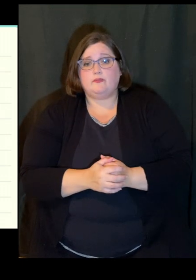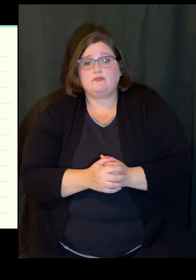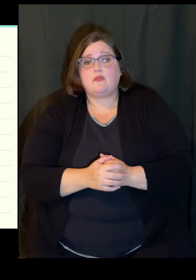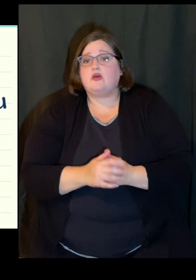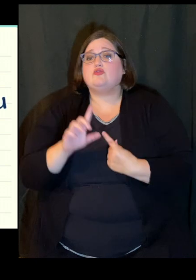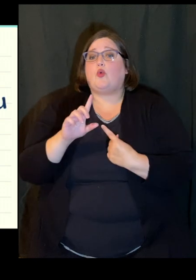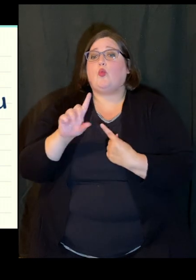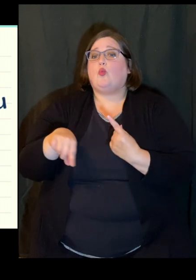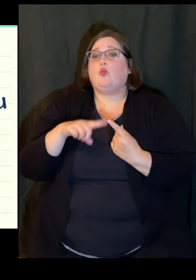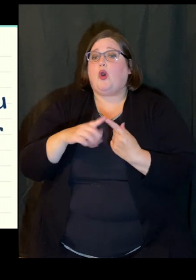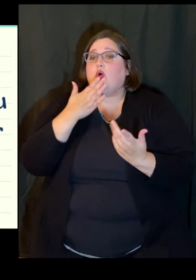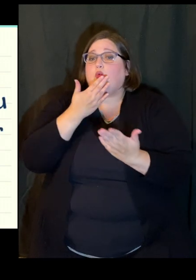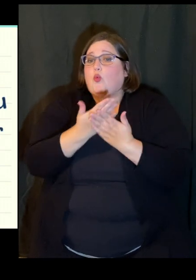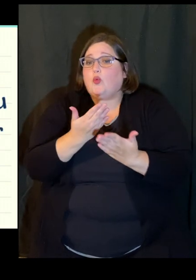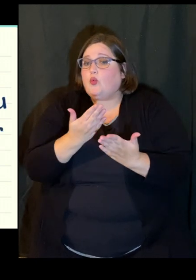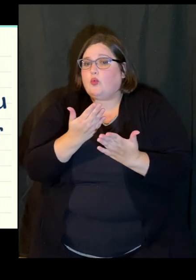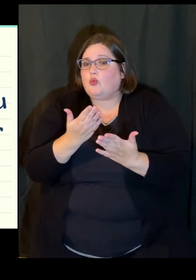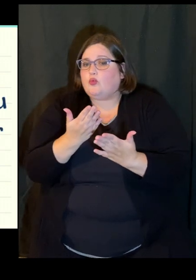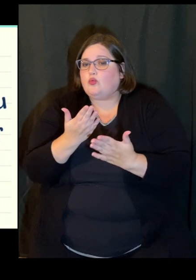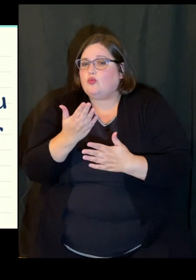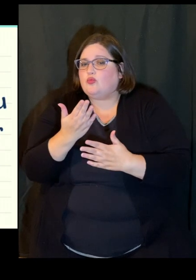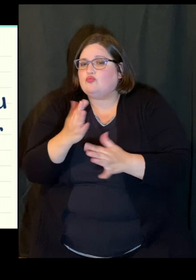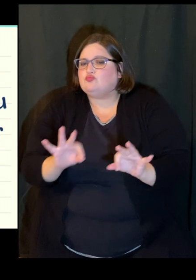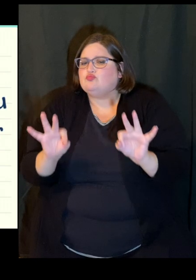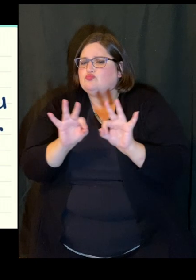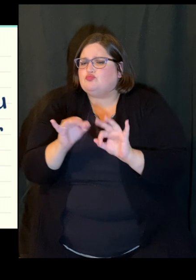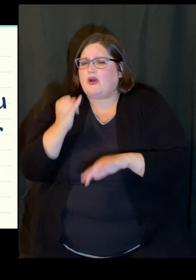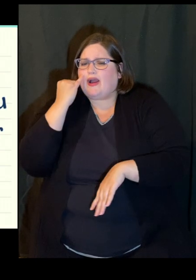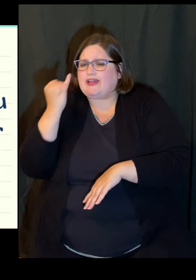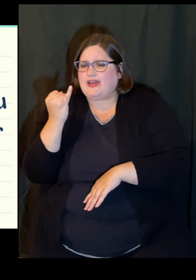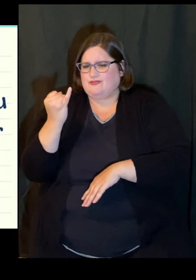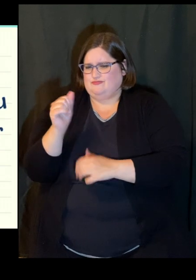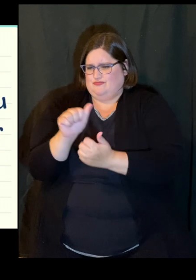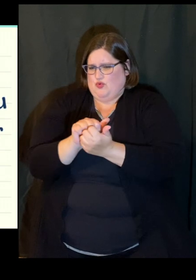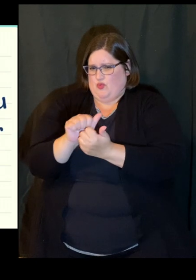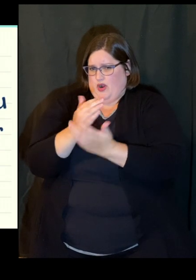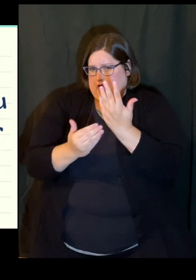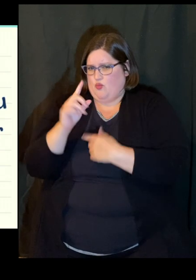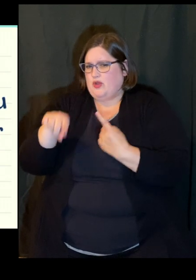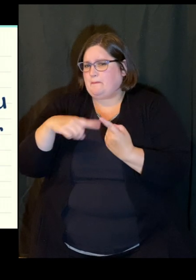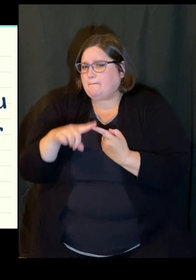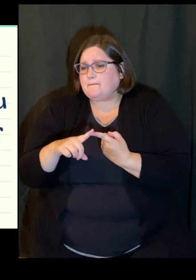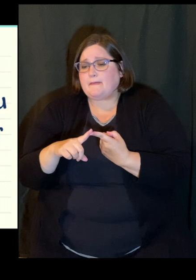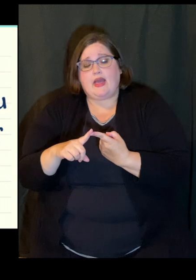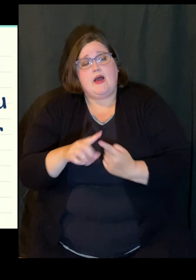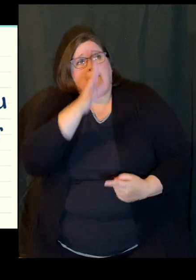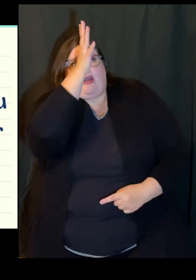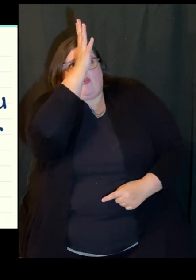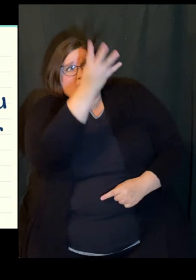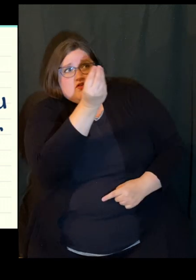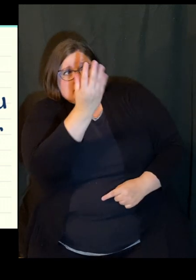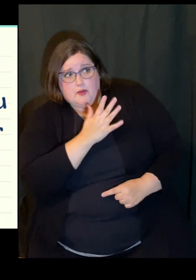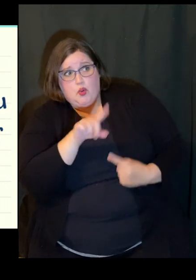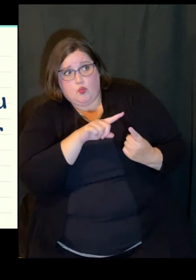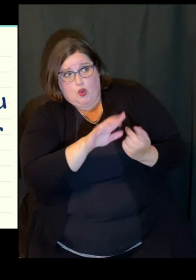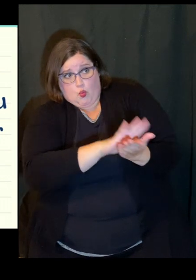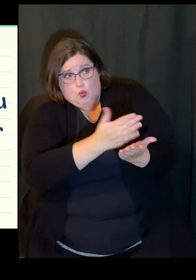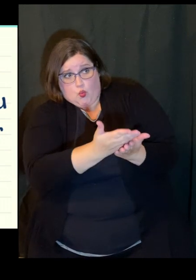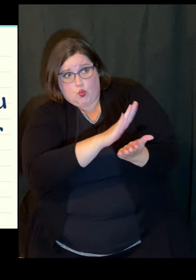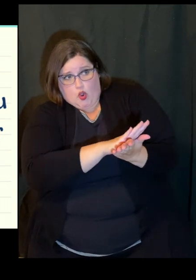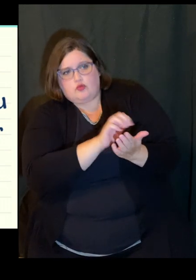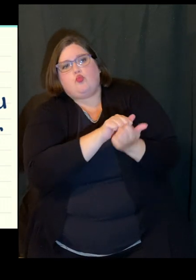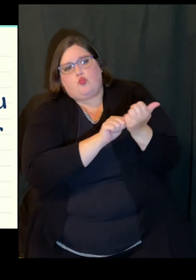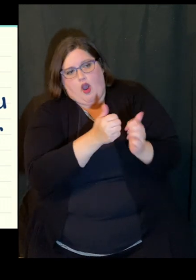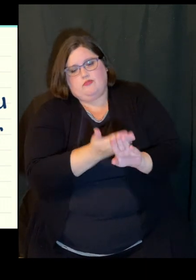you wash your hands? Grandpa always tells me I should wash my hands when I cook. That way I don't spread